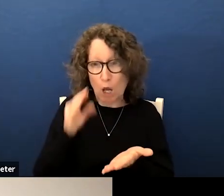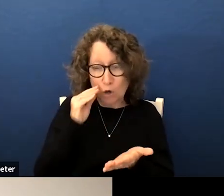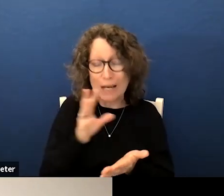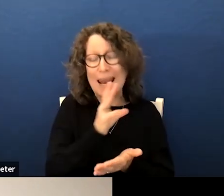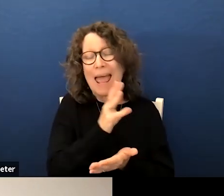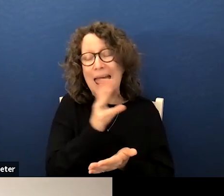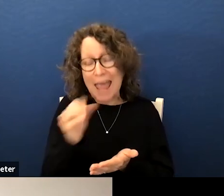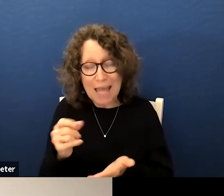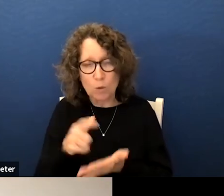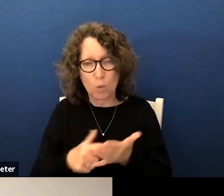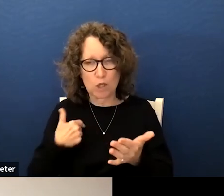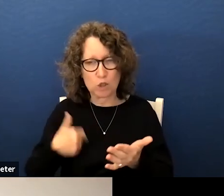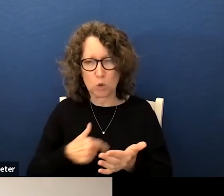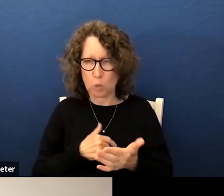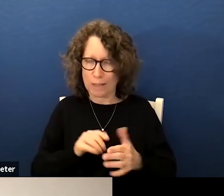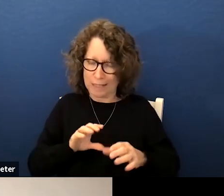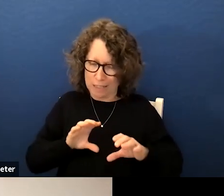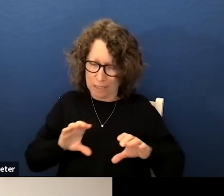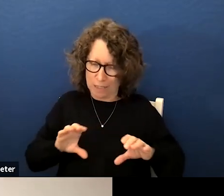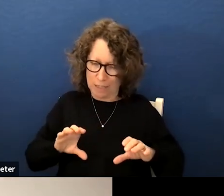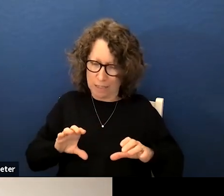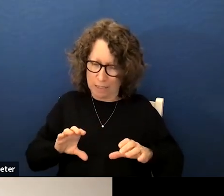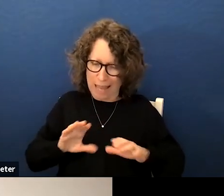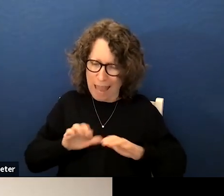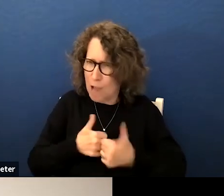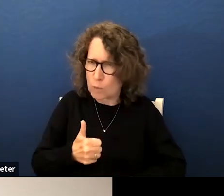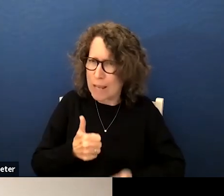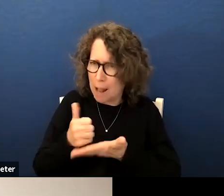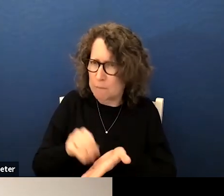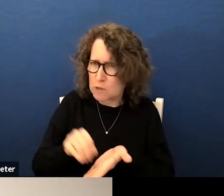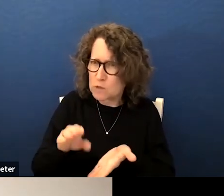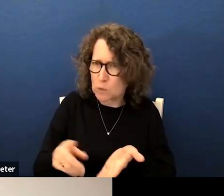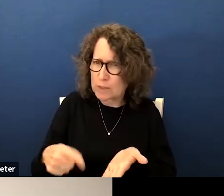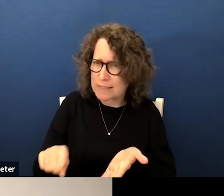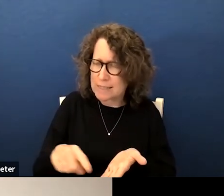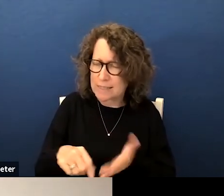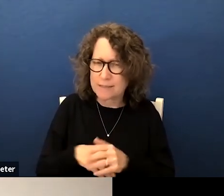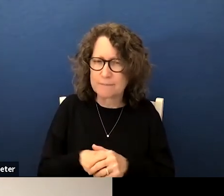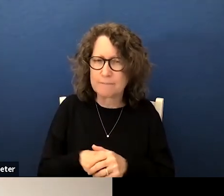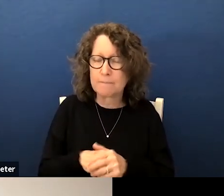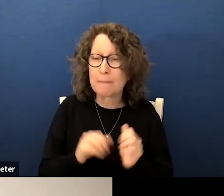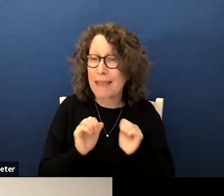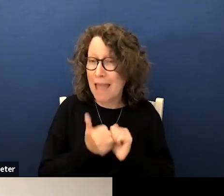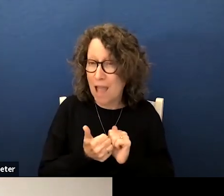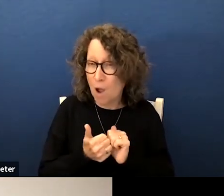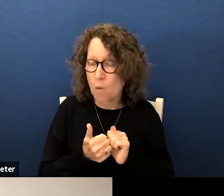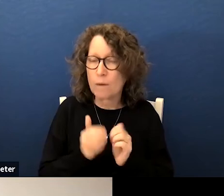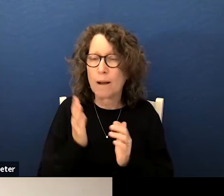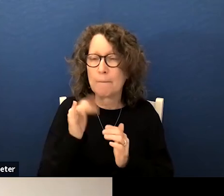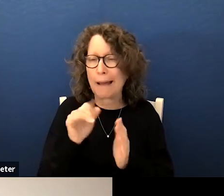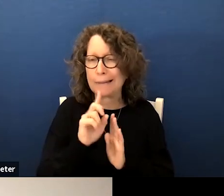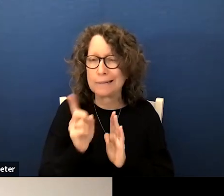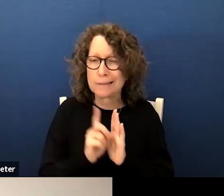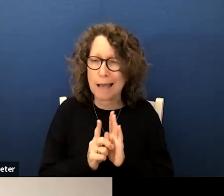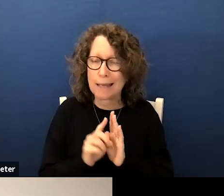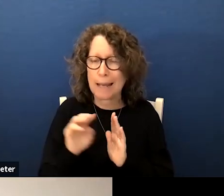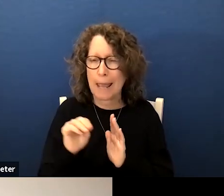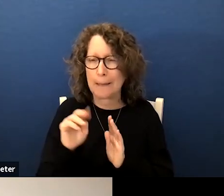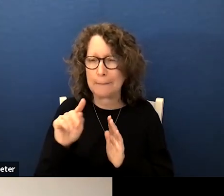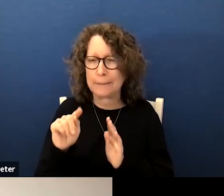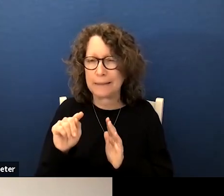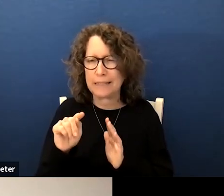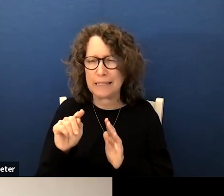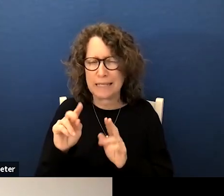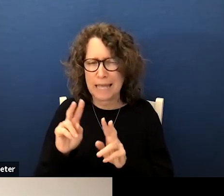what do we do for the students about it by design mtss